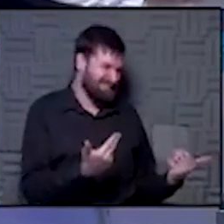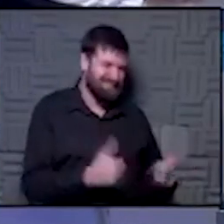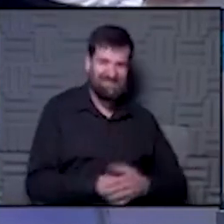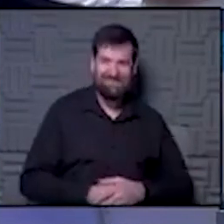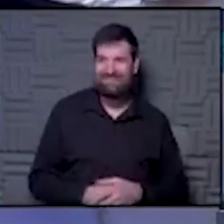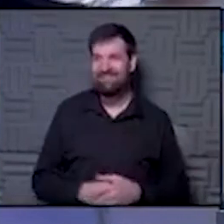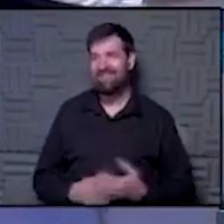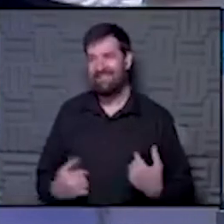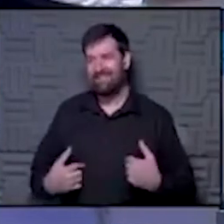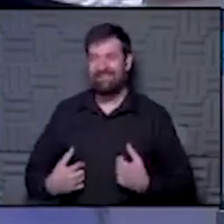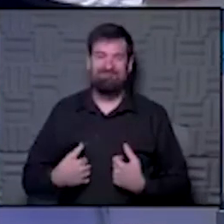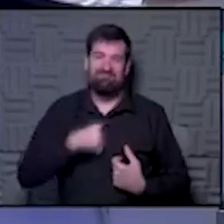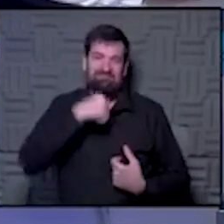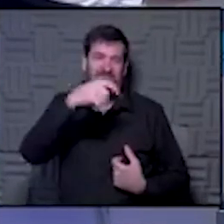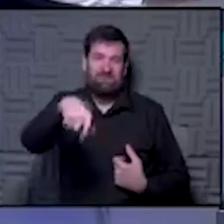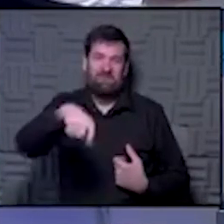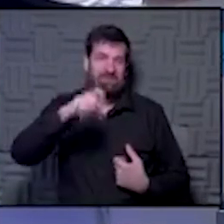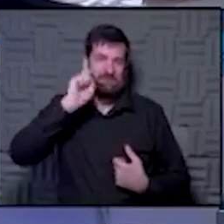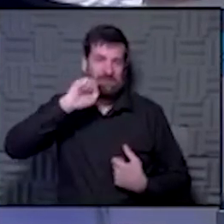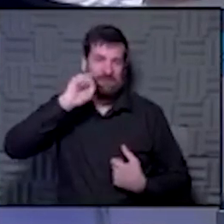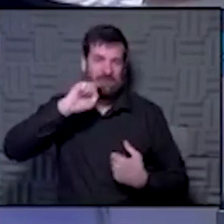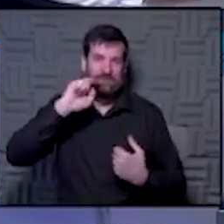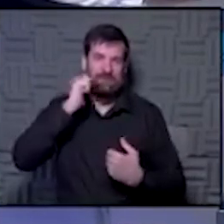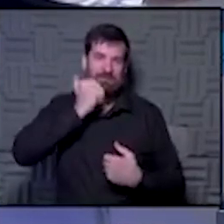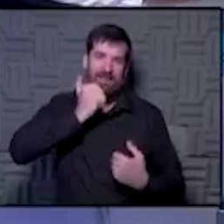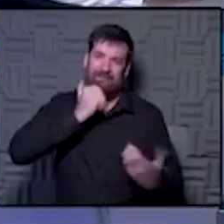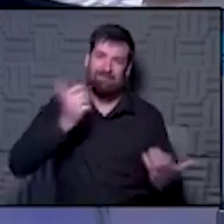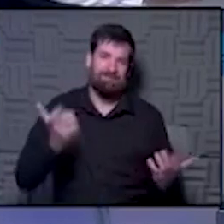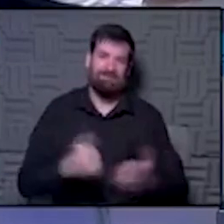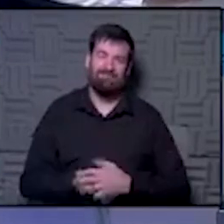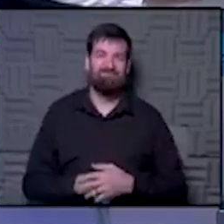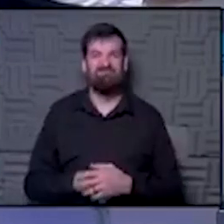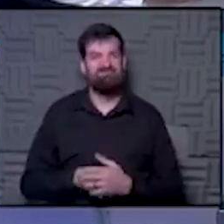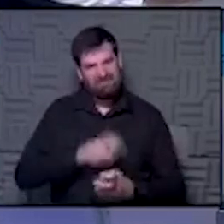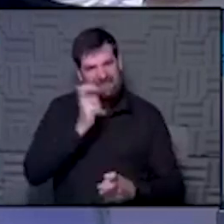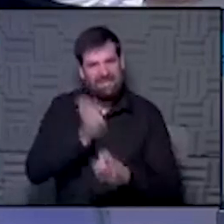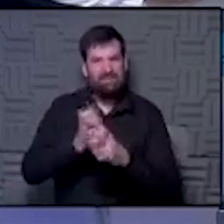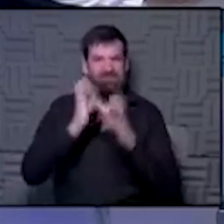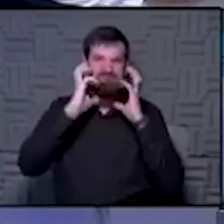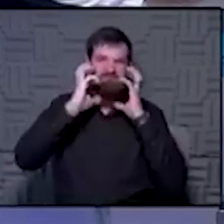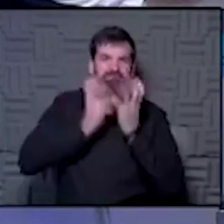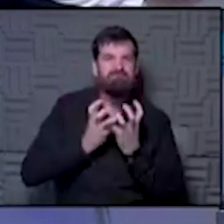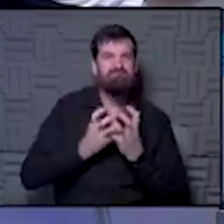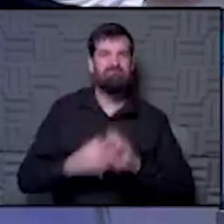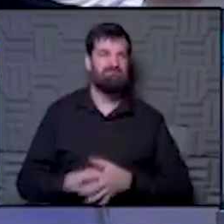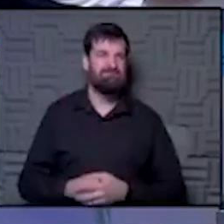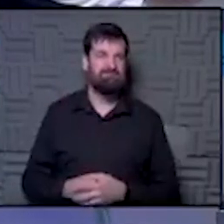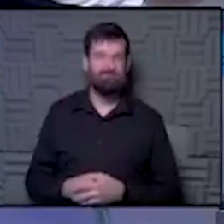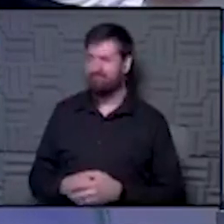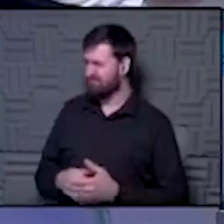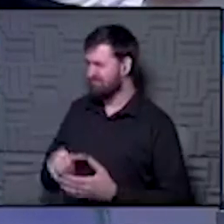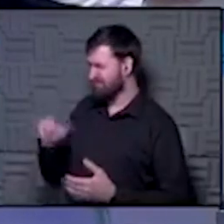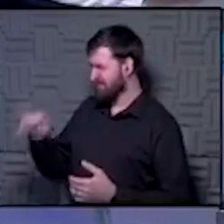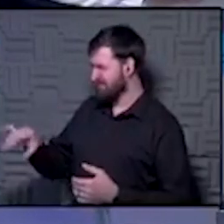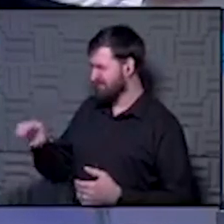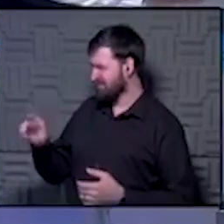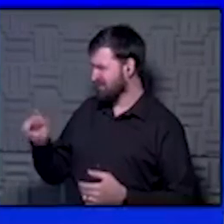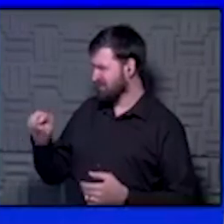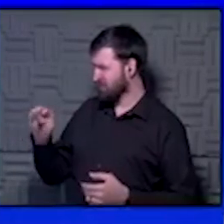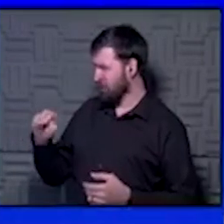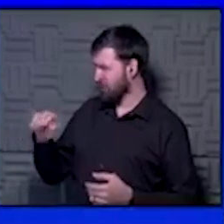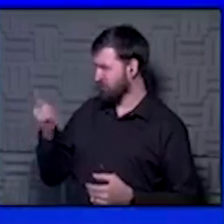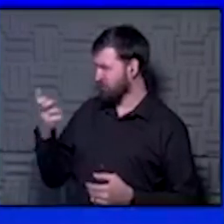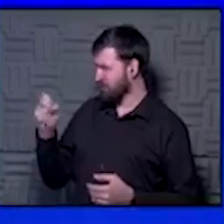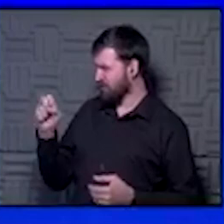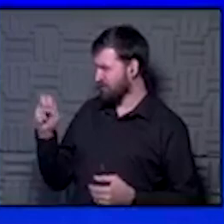I don't really need to shave daily. It's hard for me to grow a beard. Okay, there you go. Would that be a Don Johnson look if we were